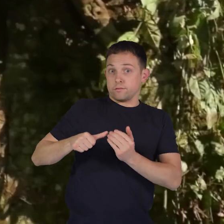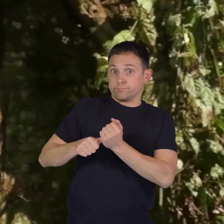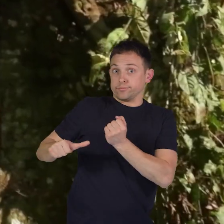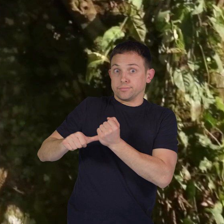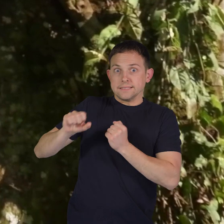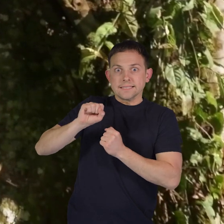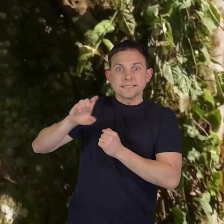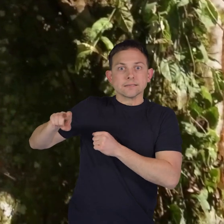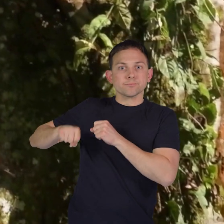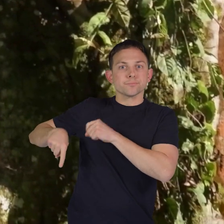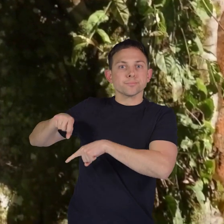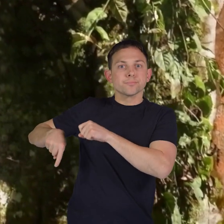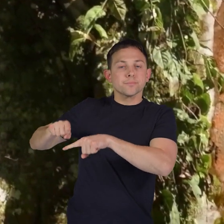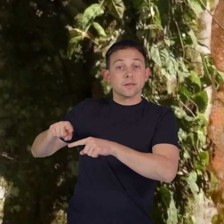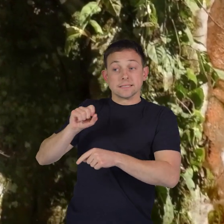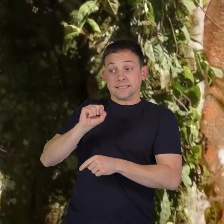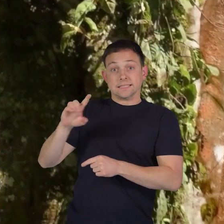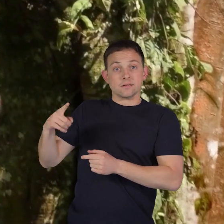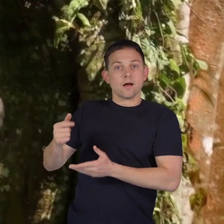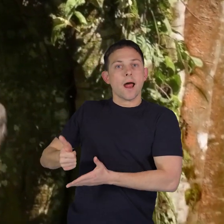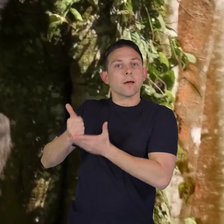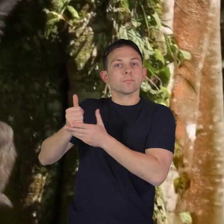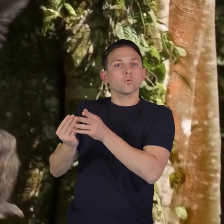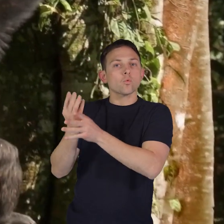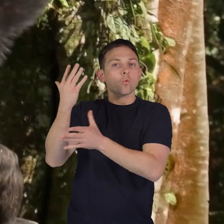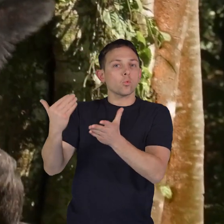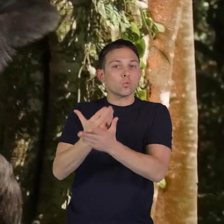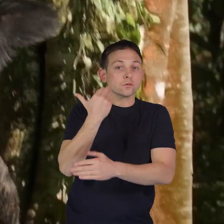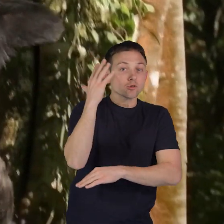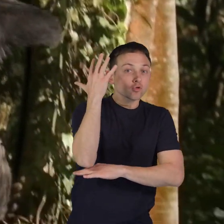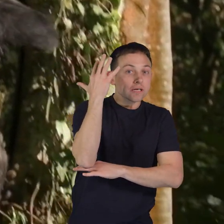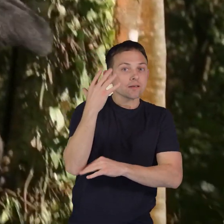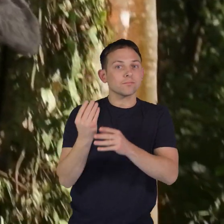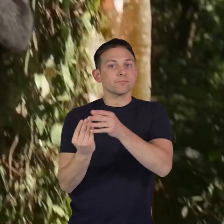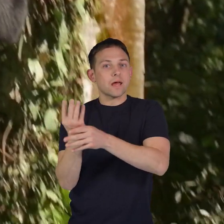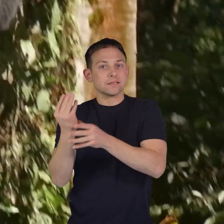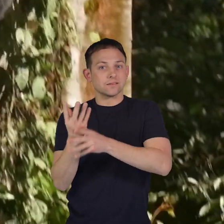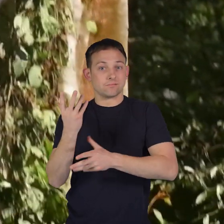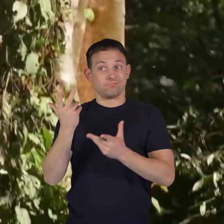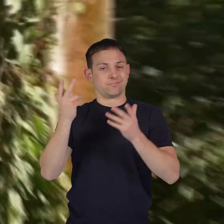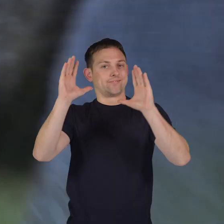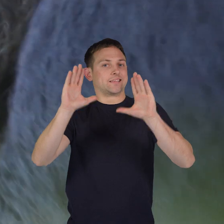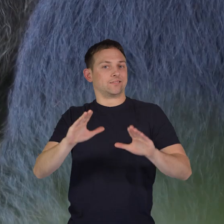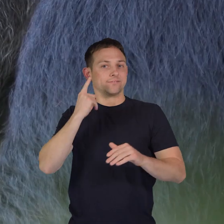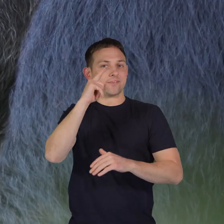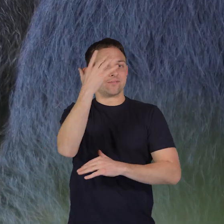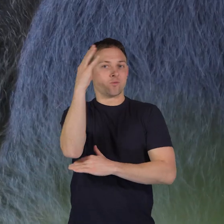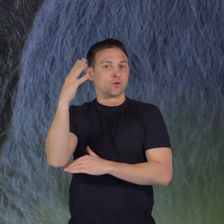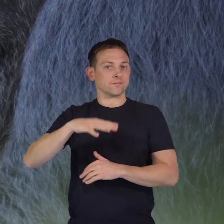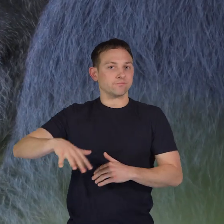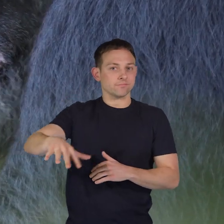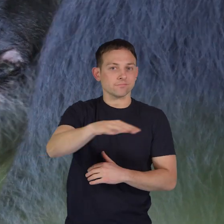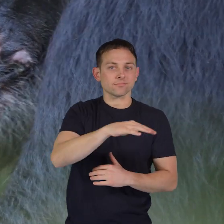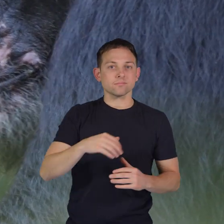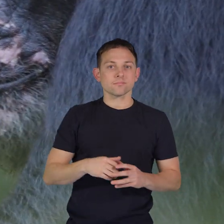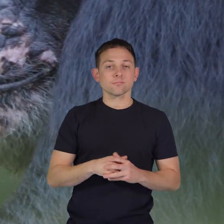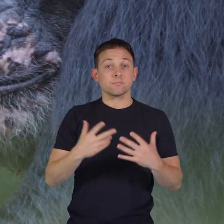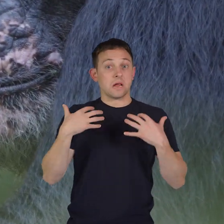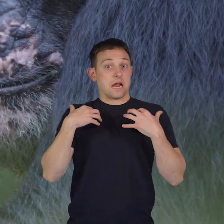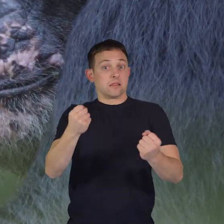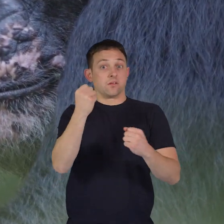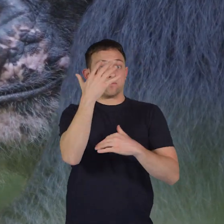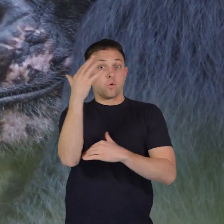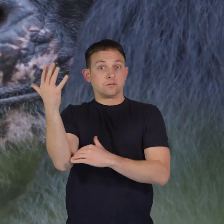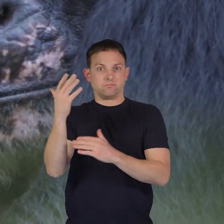these seeds grow into new trees and plants which is fantastic for the forest healthy forests in turn